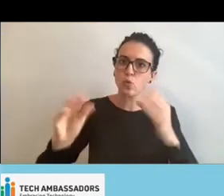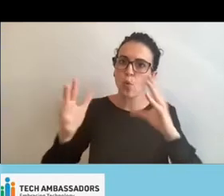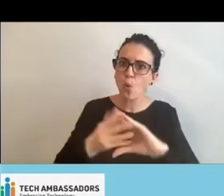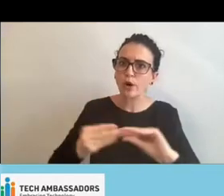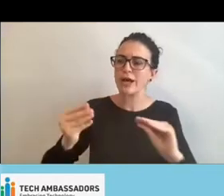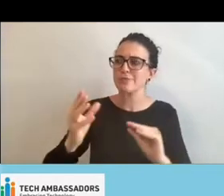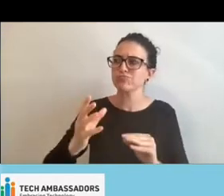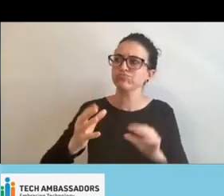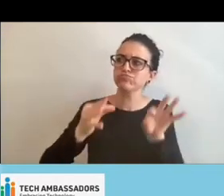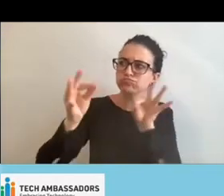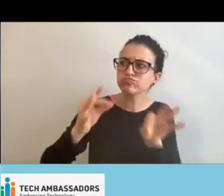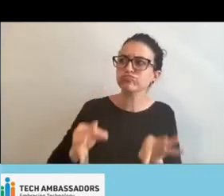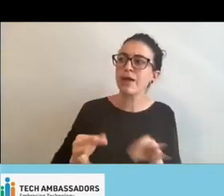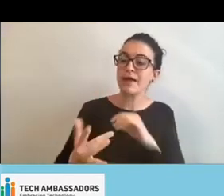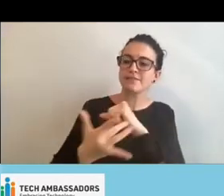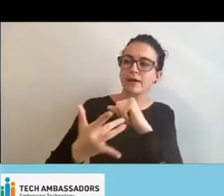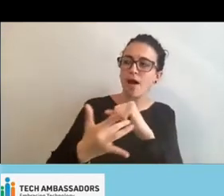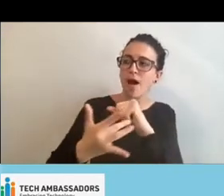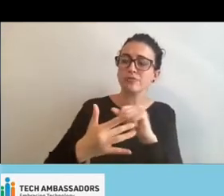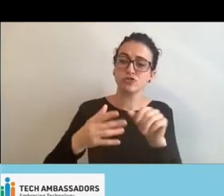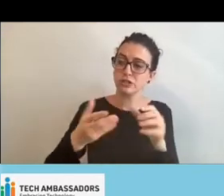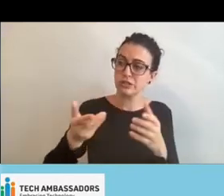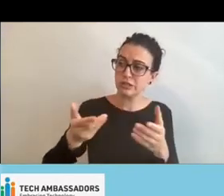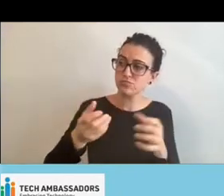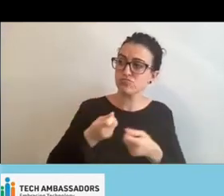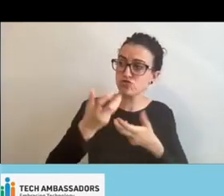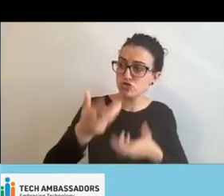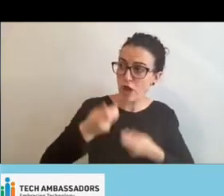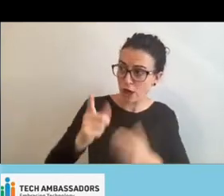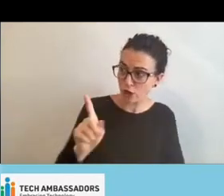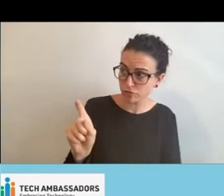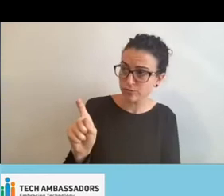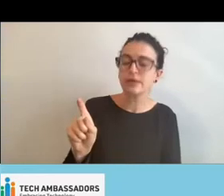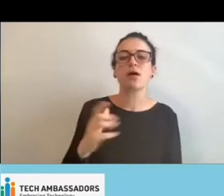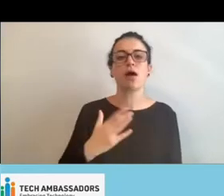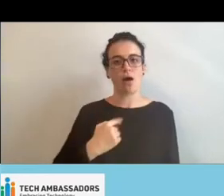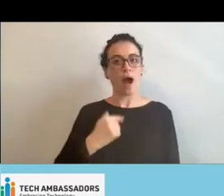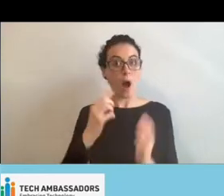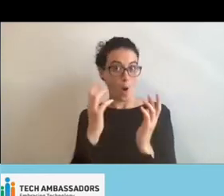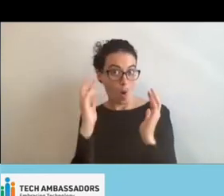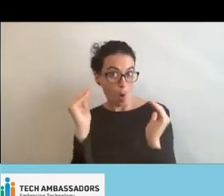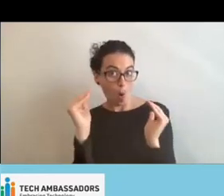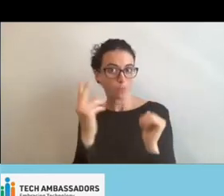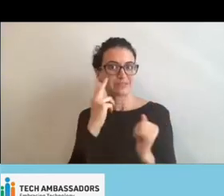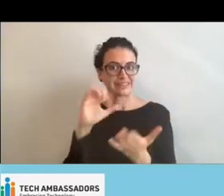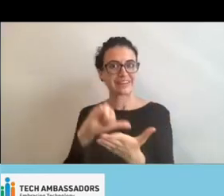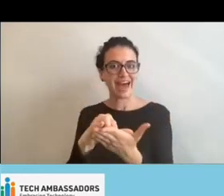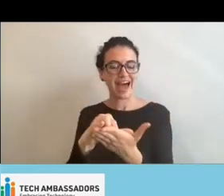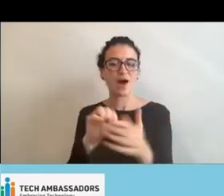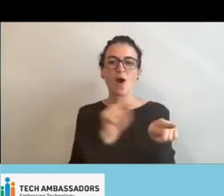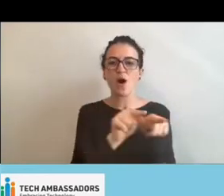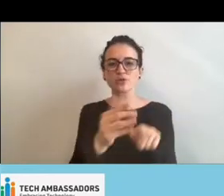technology? So that's my hope for that. So I want to say thank you to the